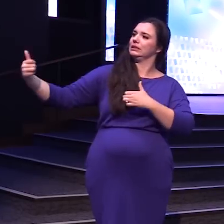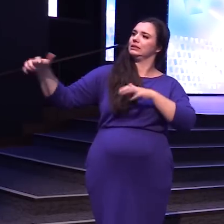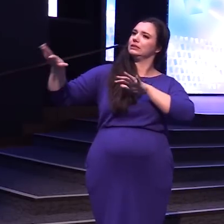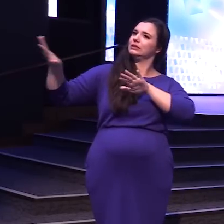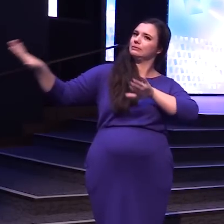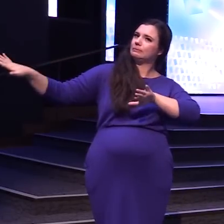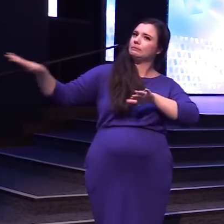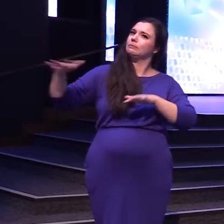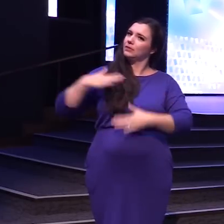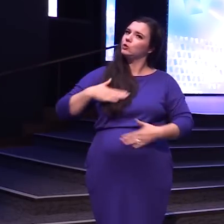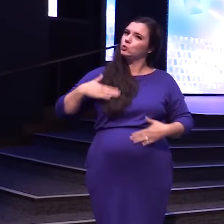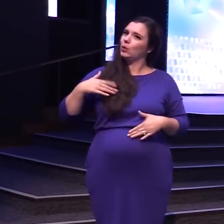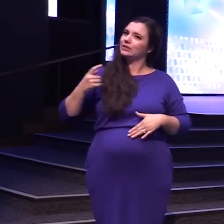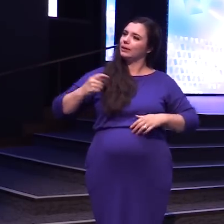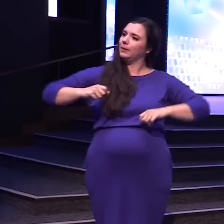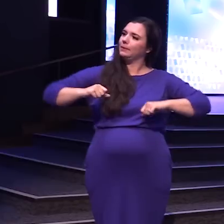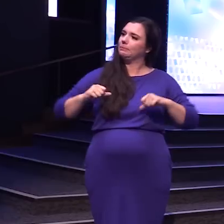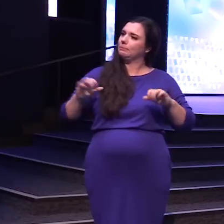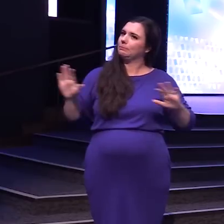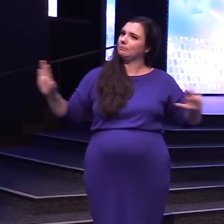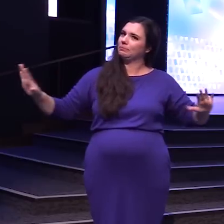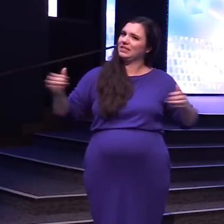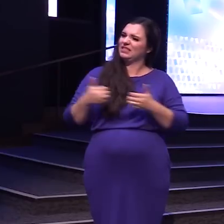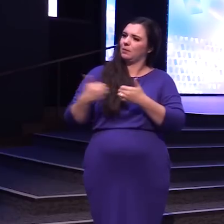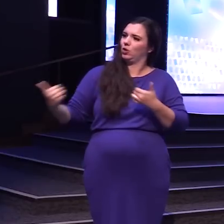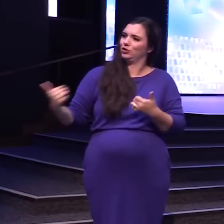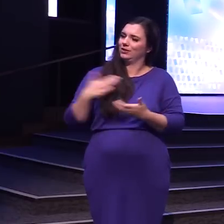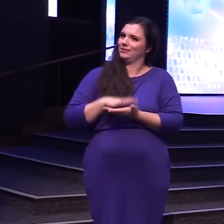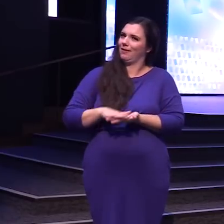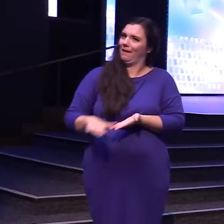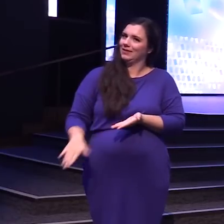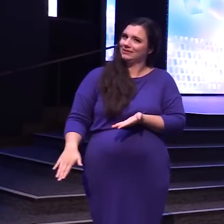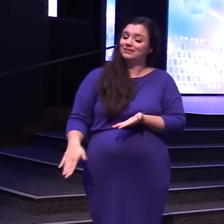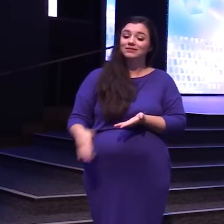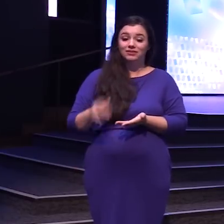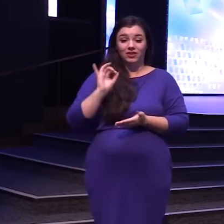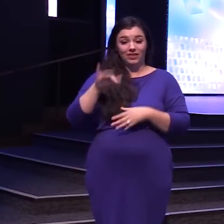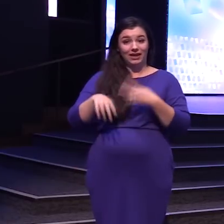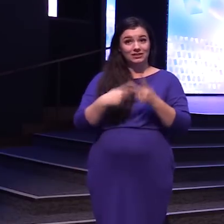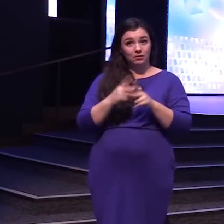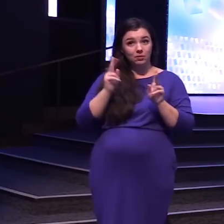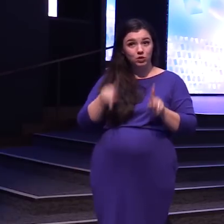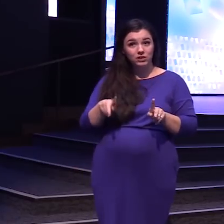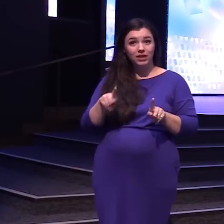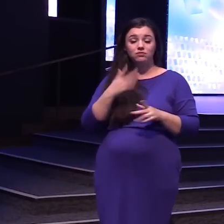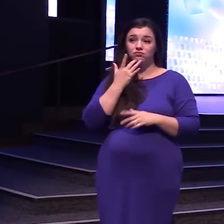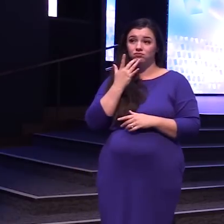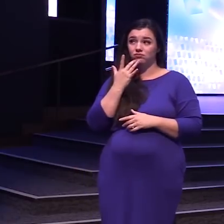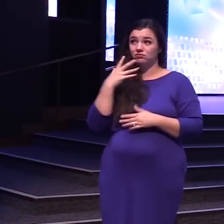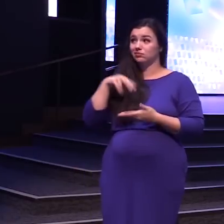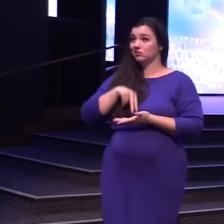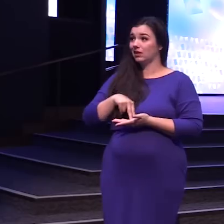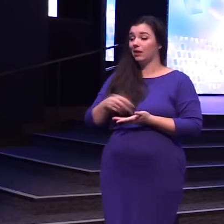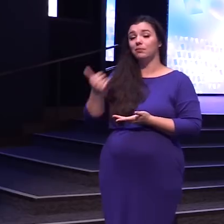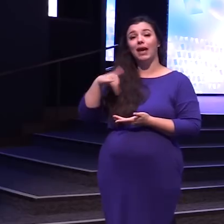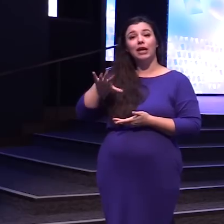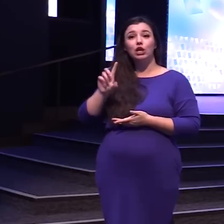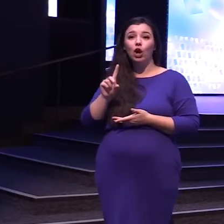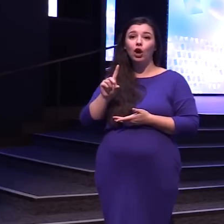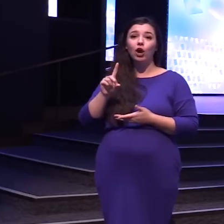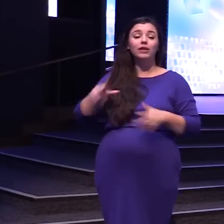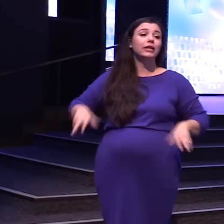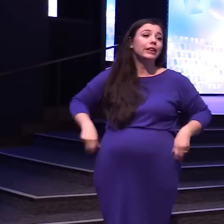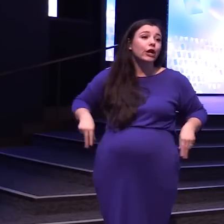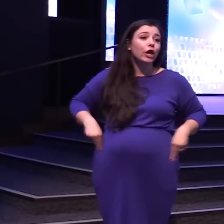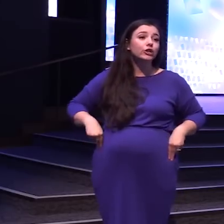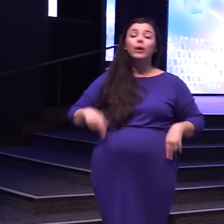They like a little Separation I mean let's be real That type of person Wants to stand In their backyard In their underwear And shoot their guns